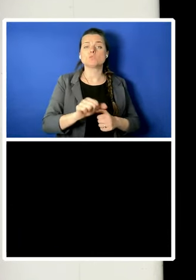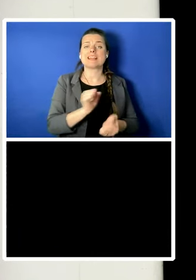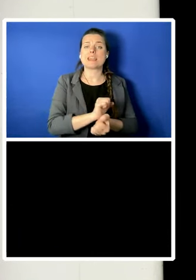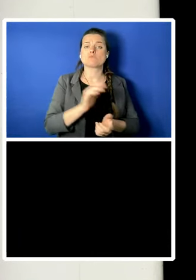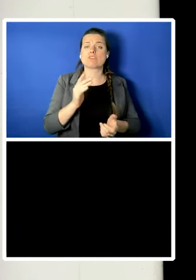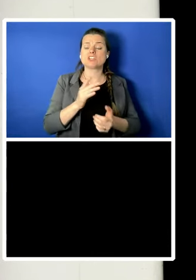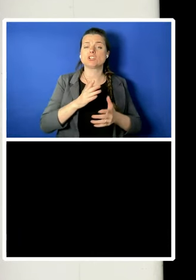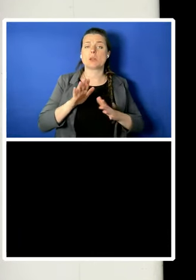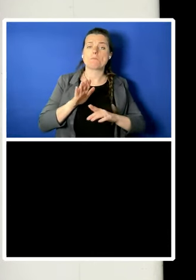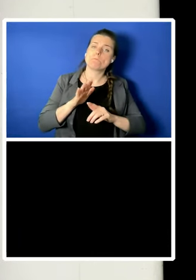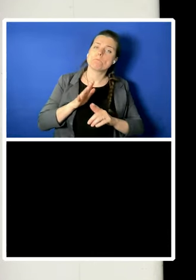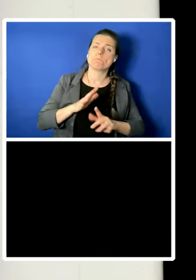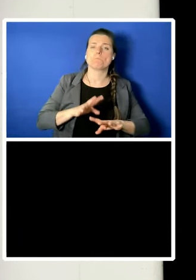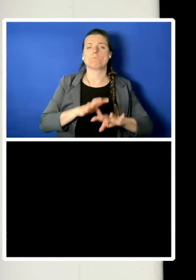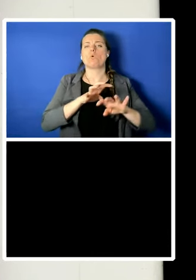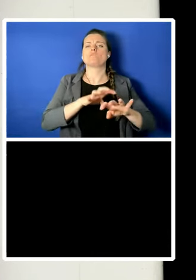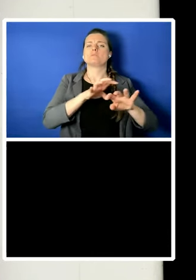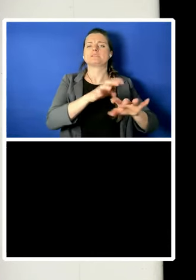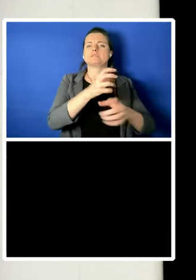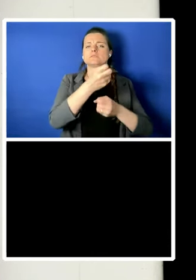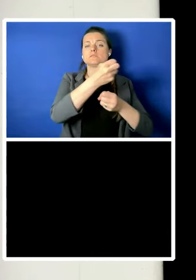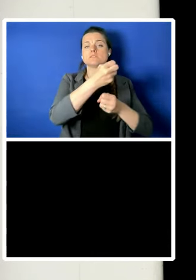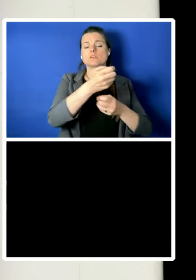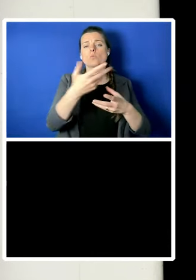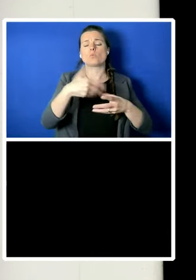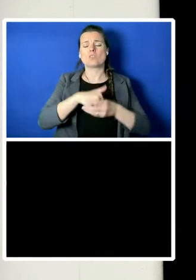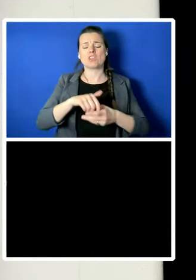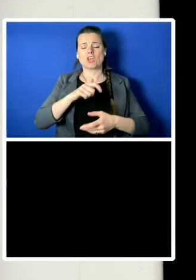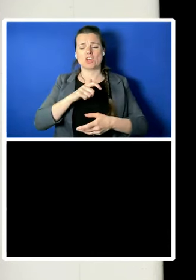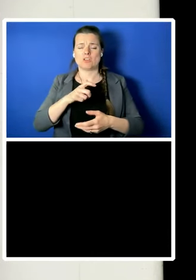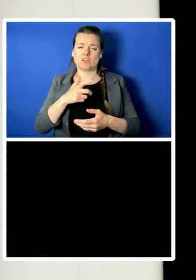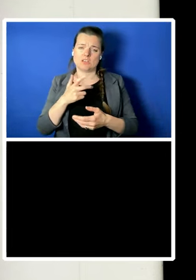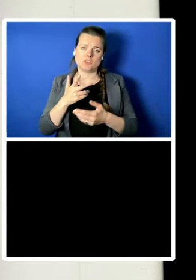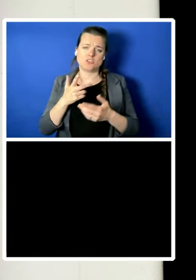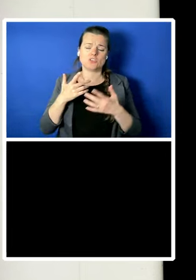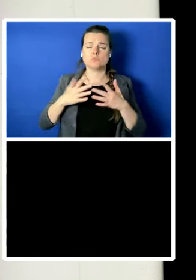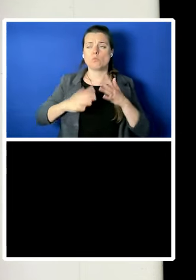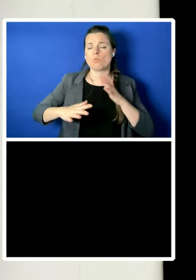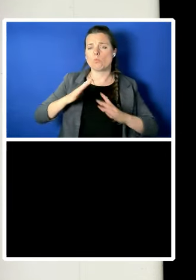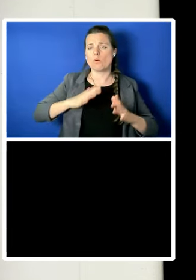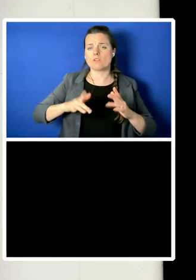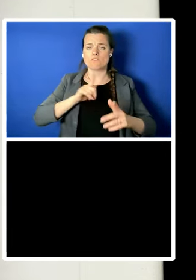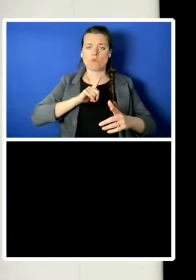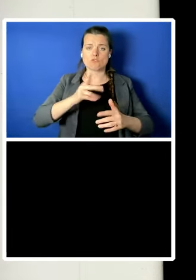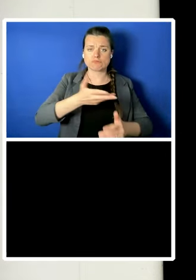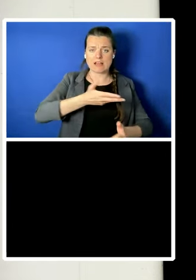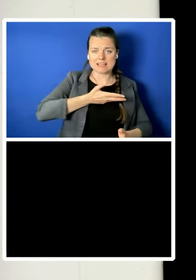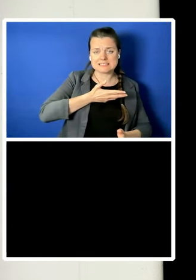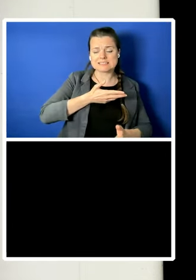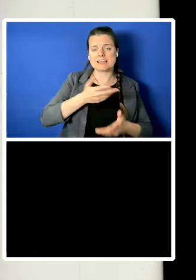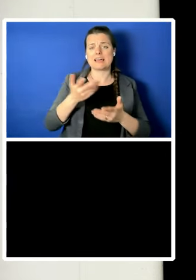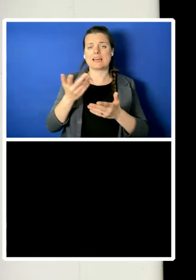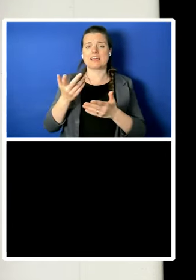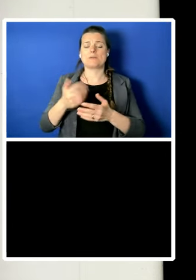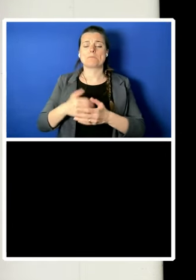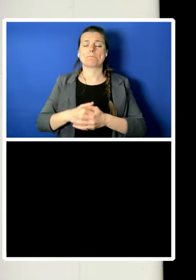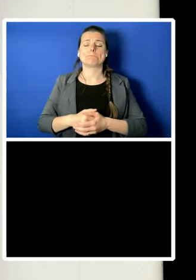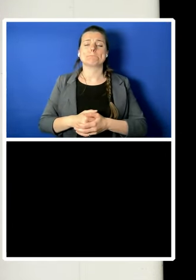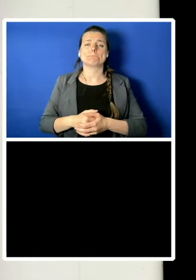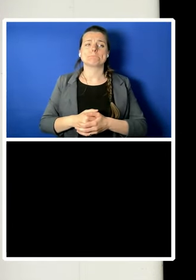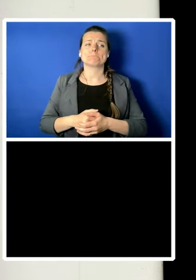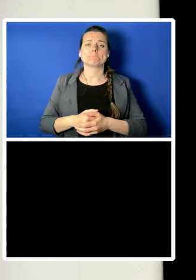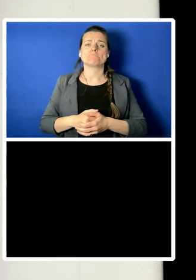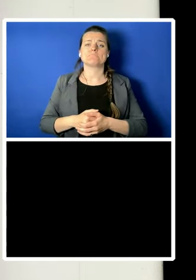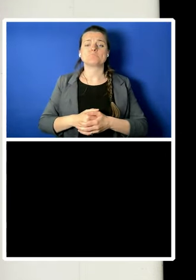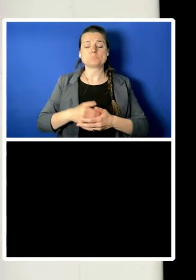yearnings as well as with republican nationalism. The Universal Declaration of Human Rights in 1948,